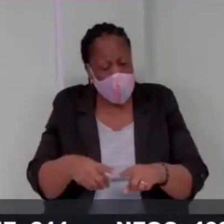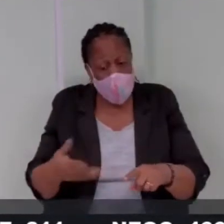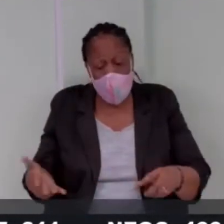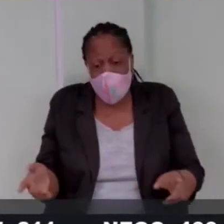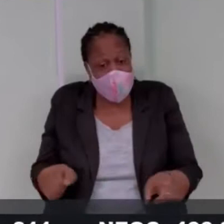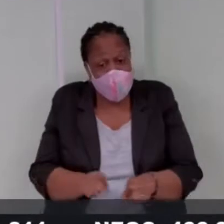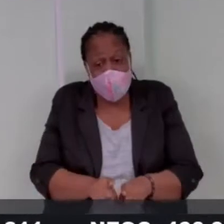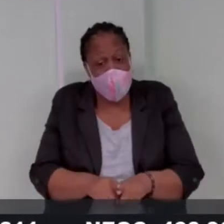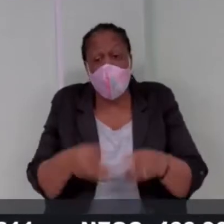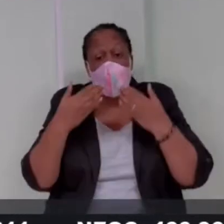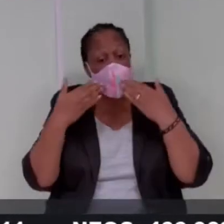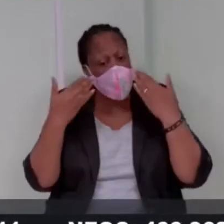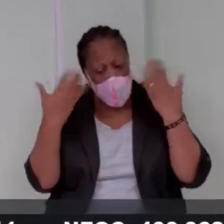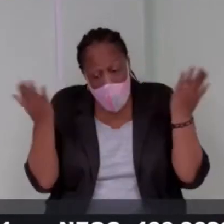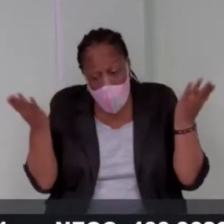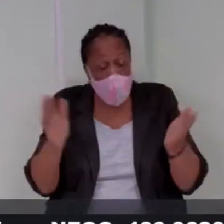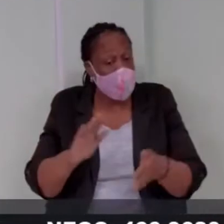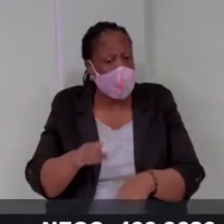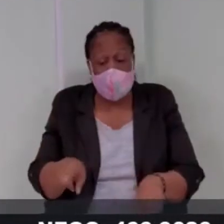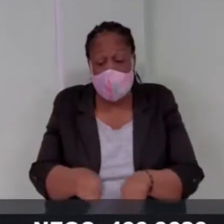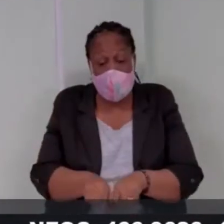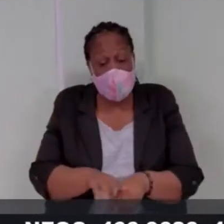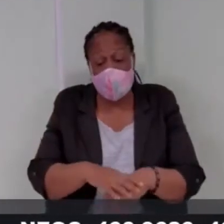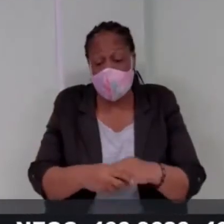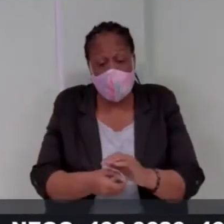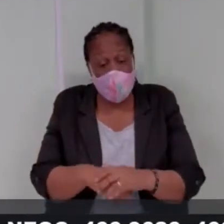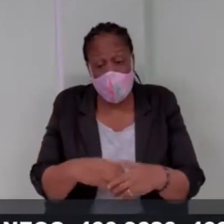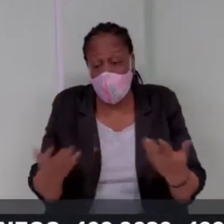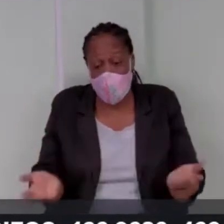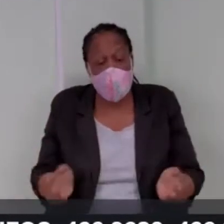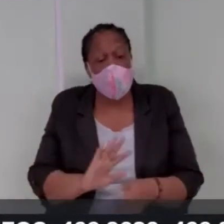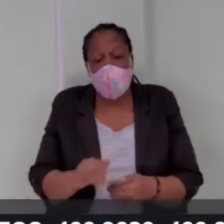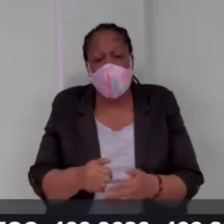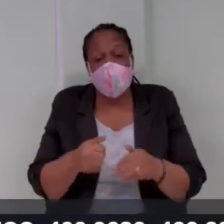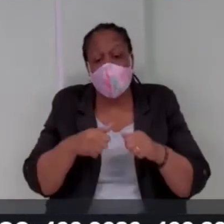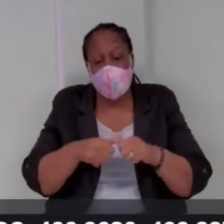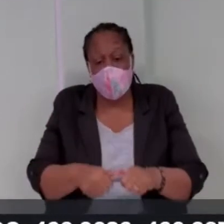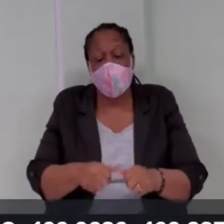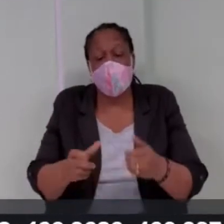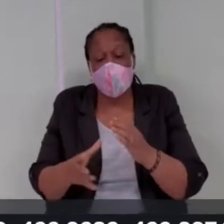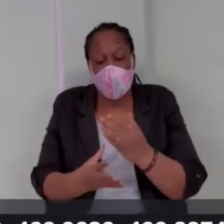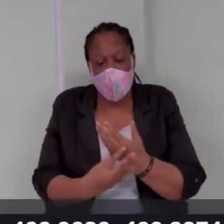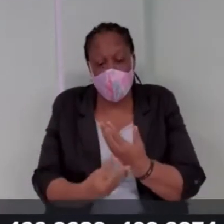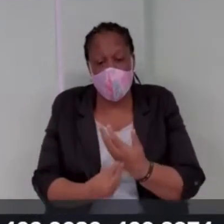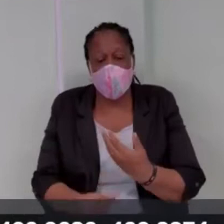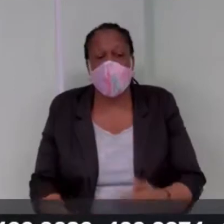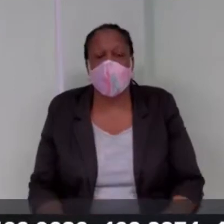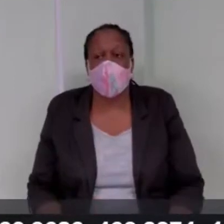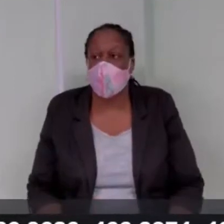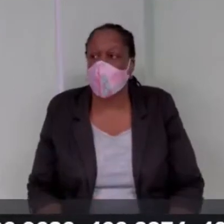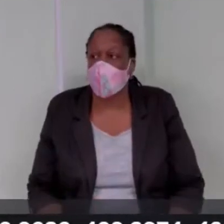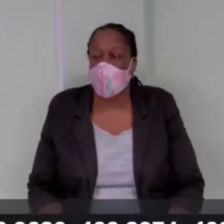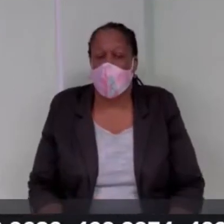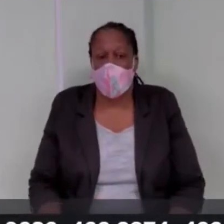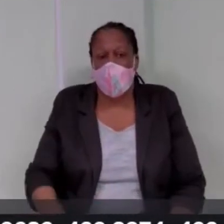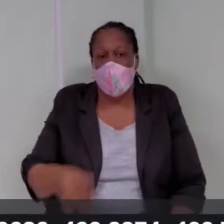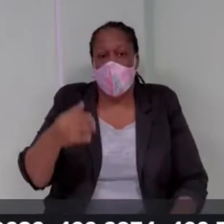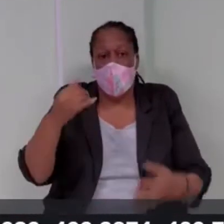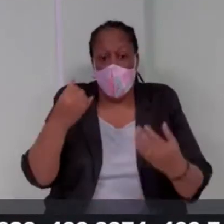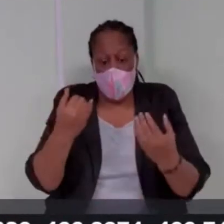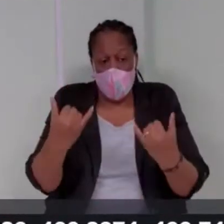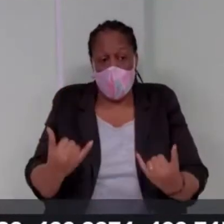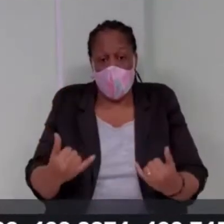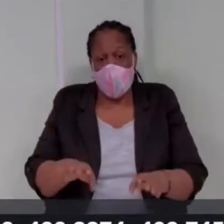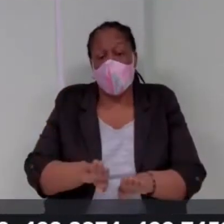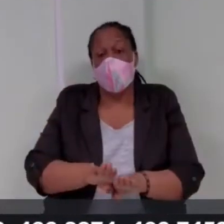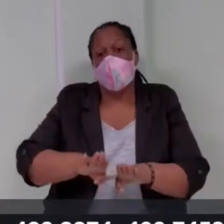-19 our borders are now open and we have since received two international flights from